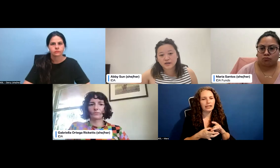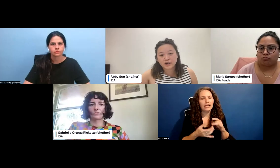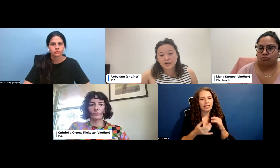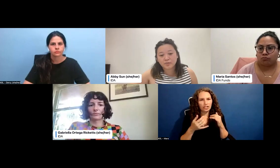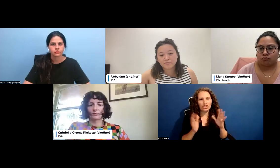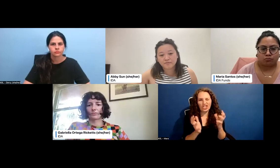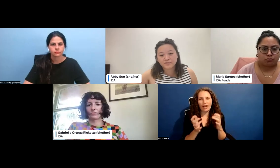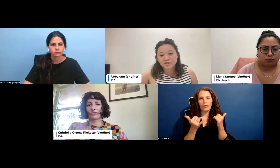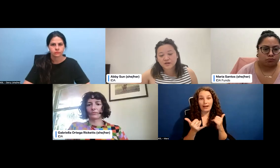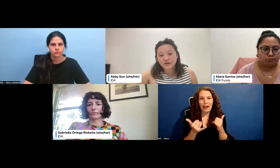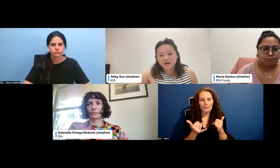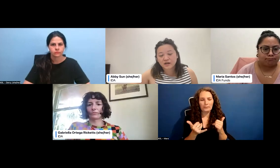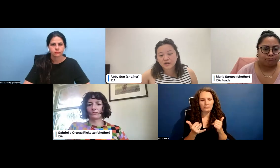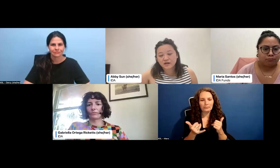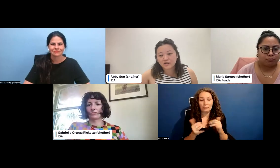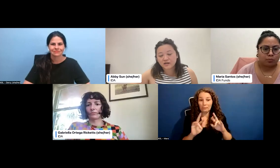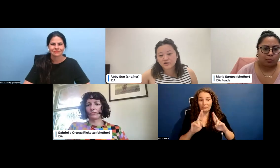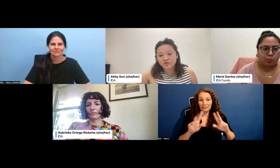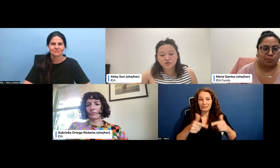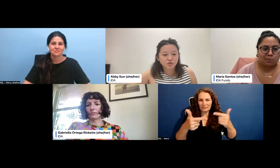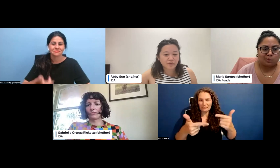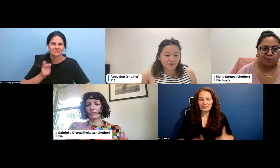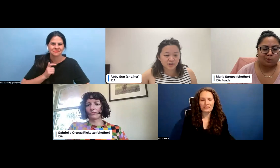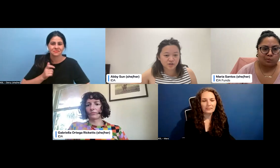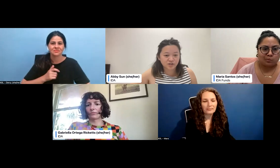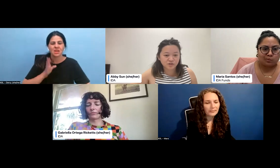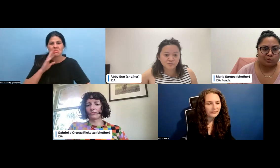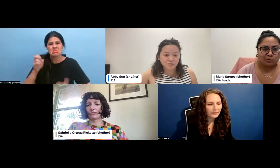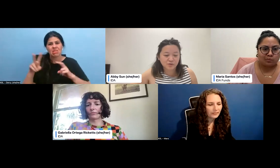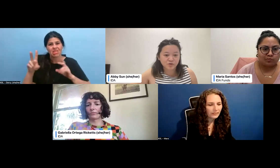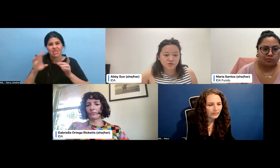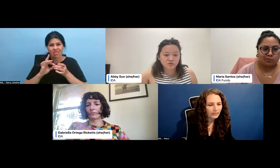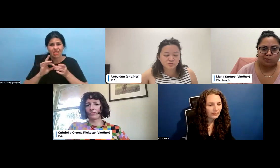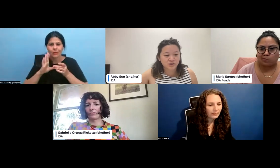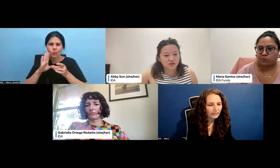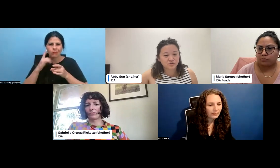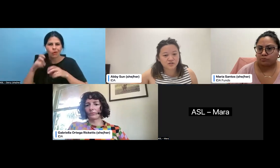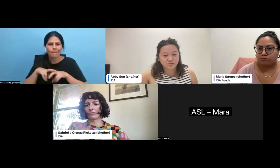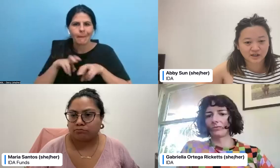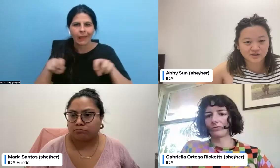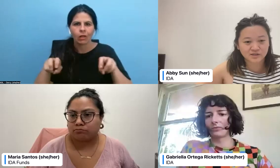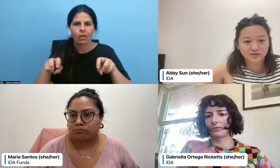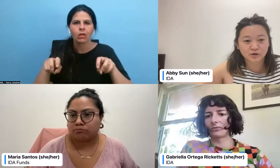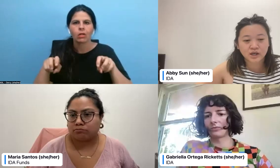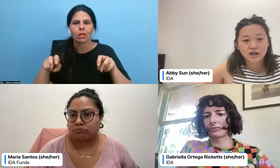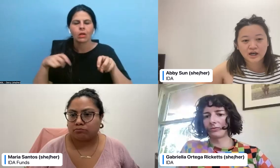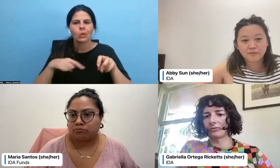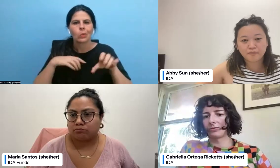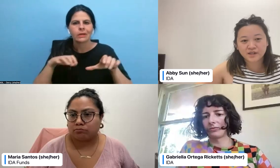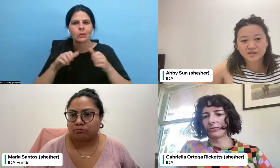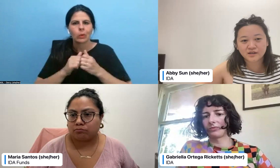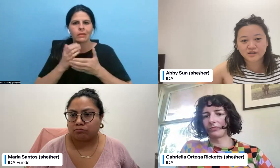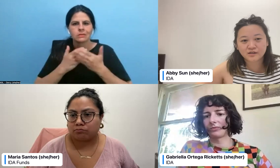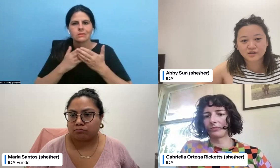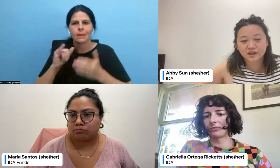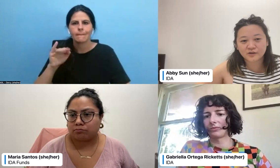the, um, uh, to, to a panel that we did with some impact producers where they, they discuss this. So, um,